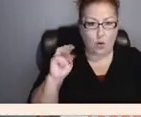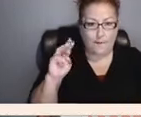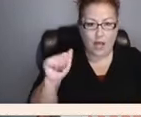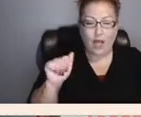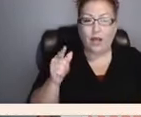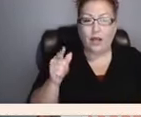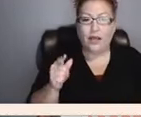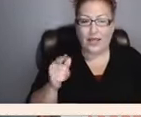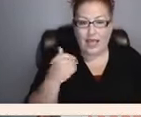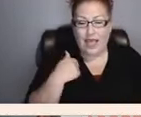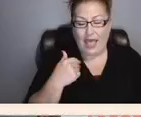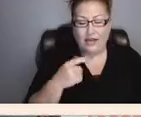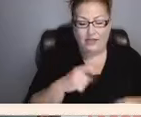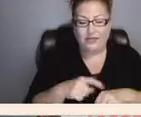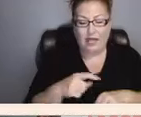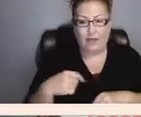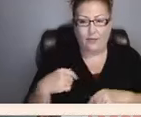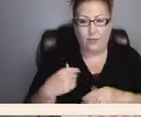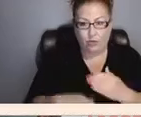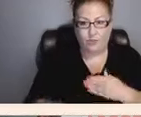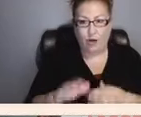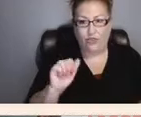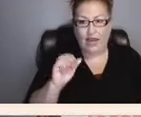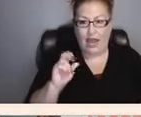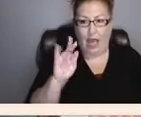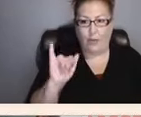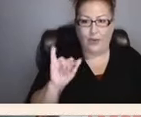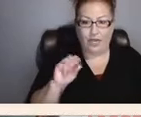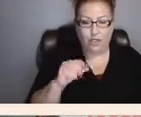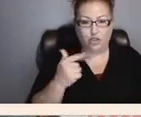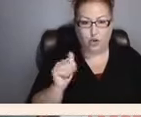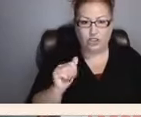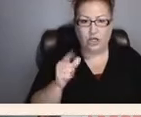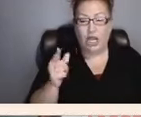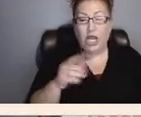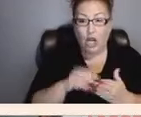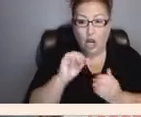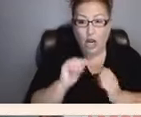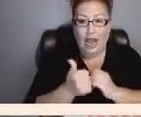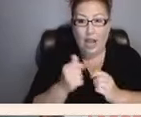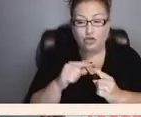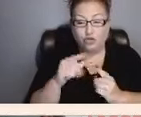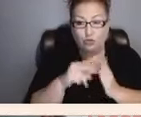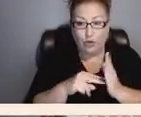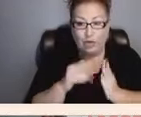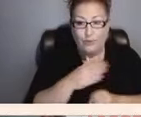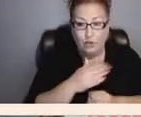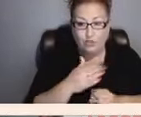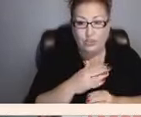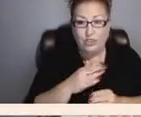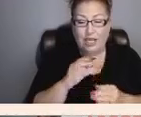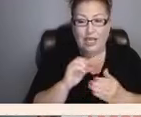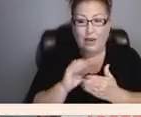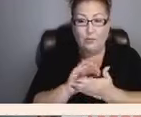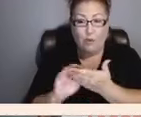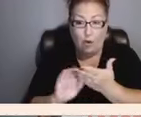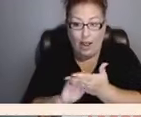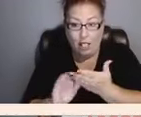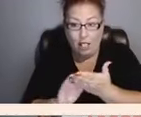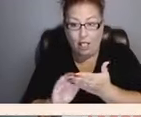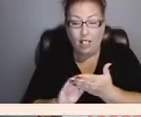Albany, Georgia. He learns how to read music and brightly and